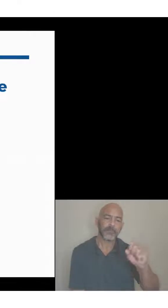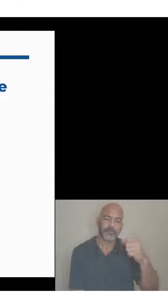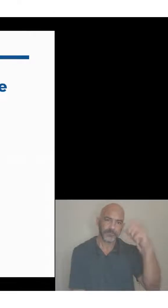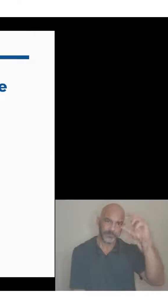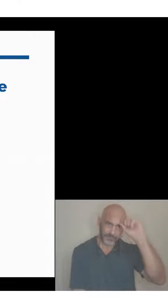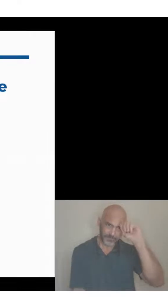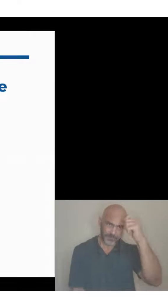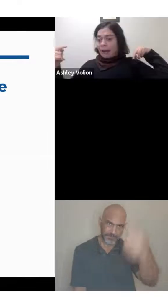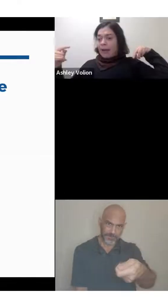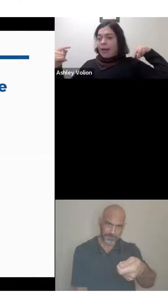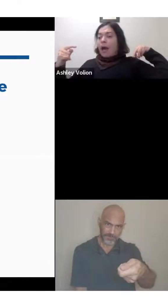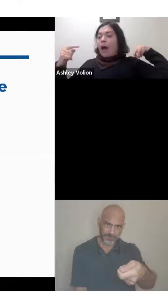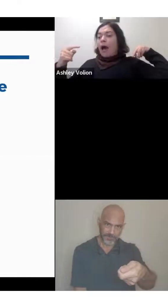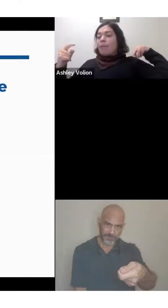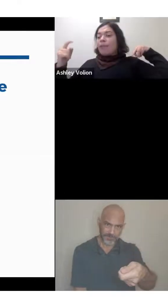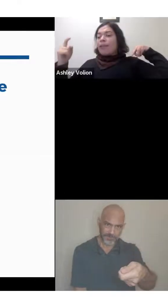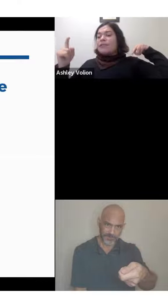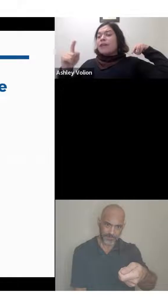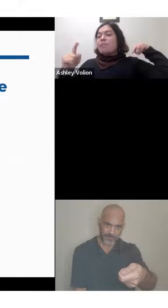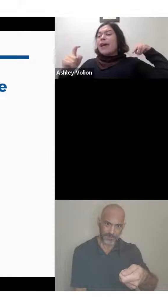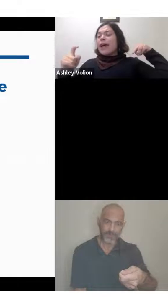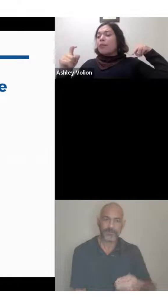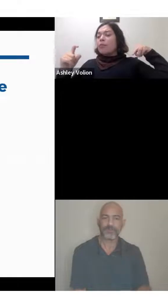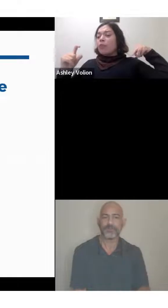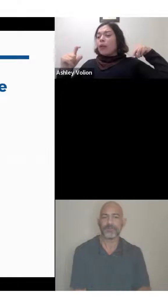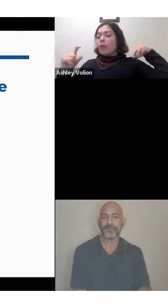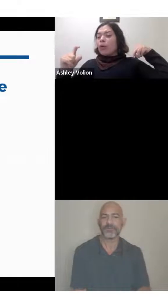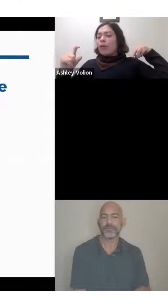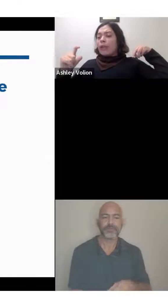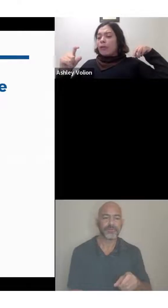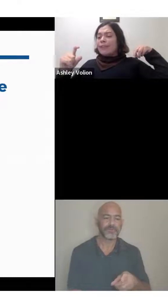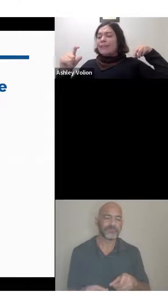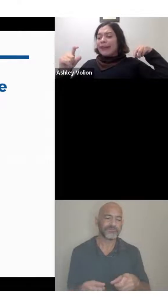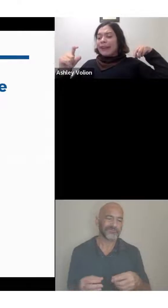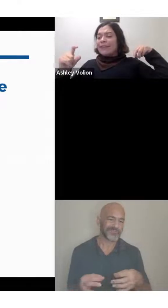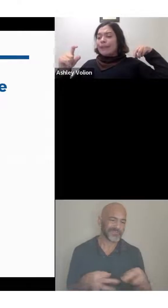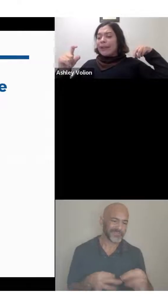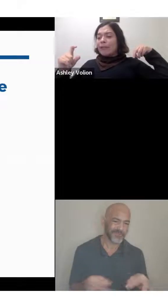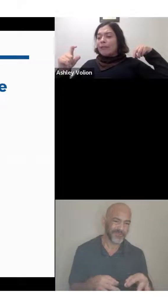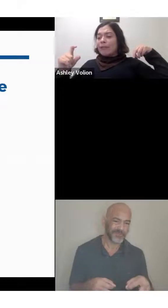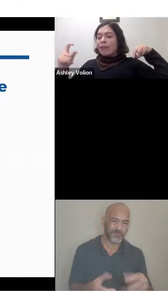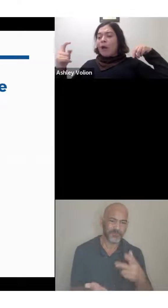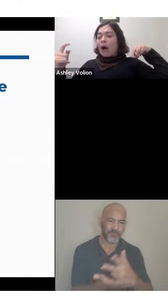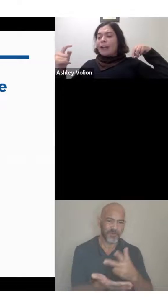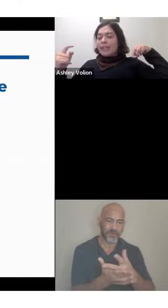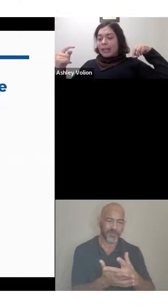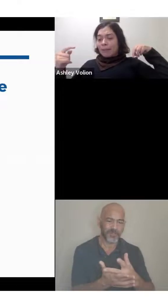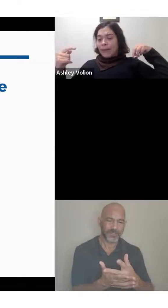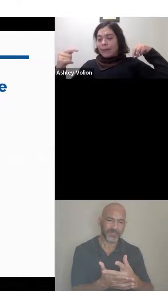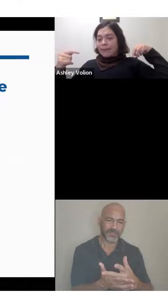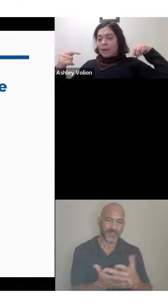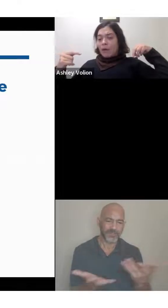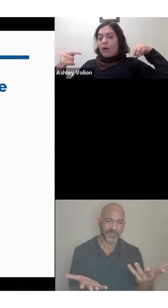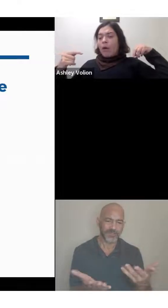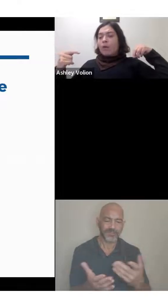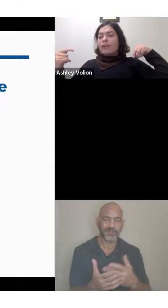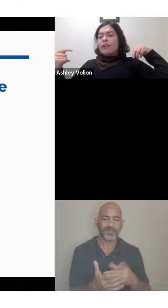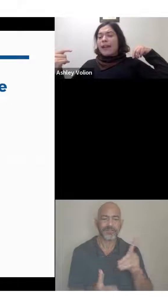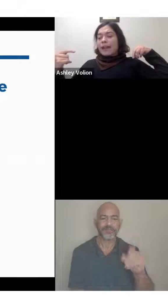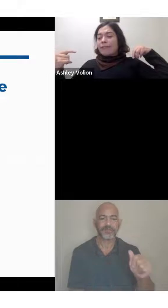or bathroom, et cetera, sometimes we won't use this, but use it with caution because